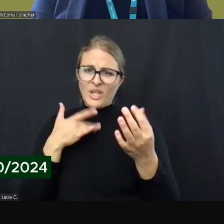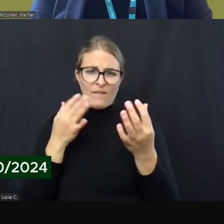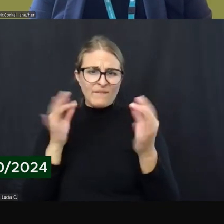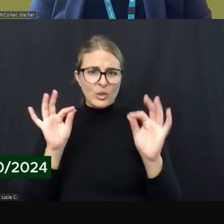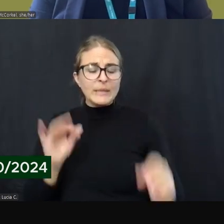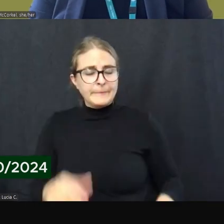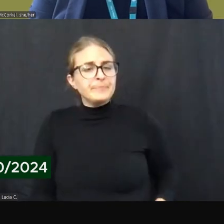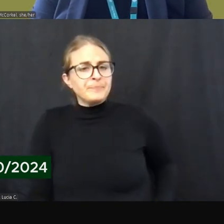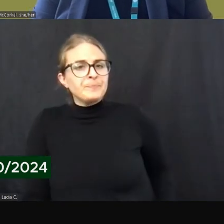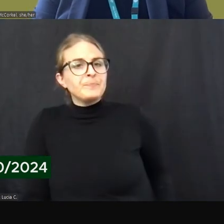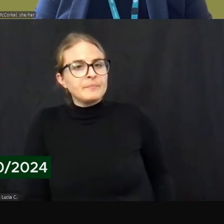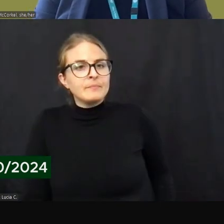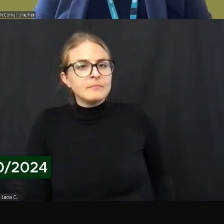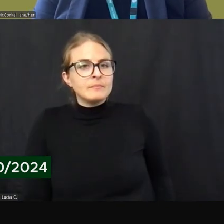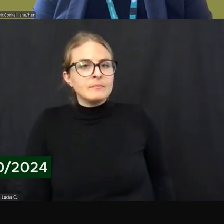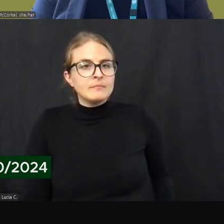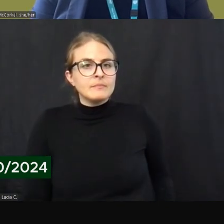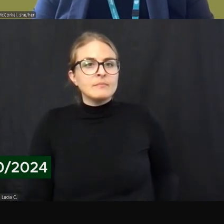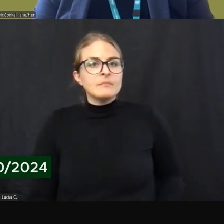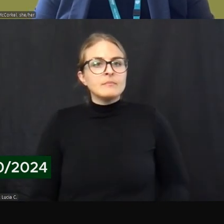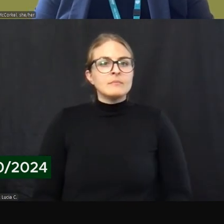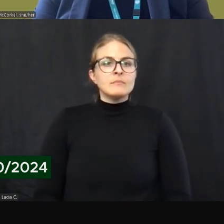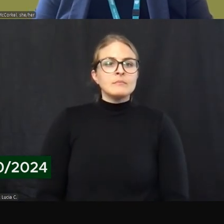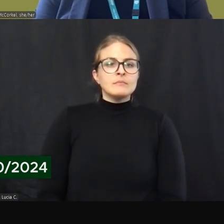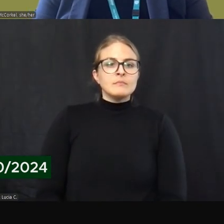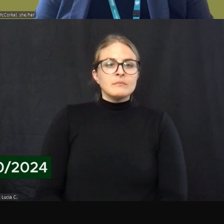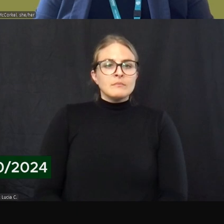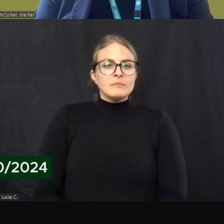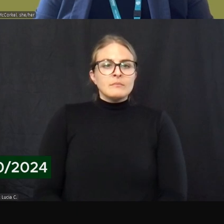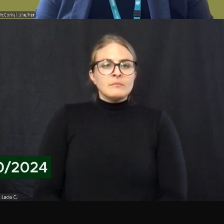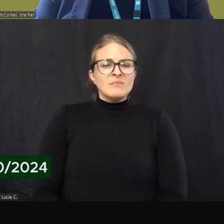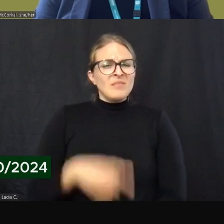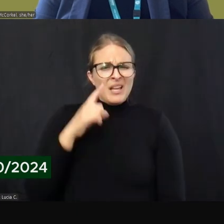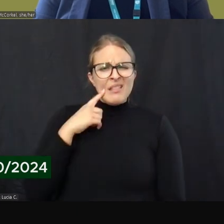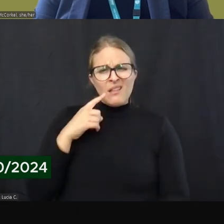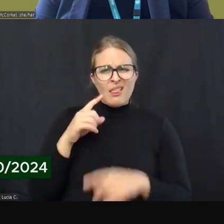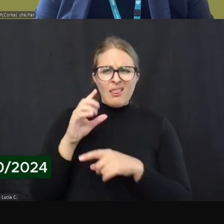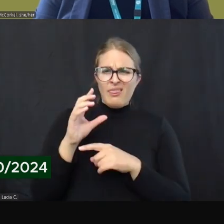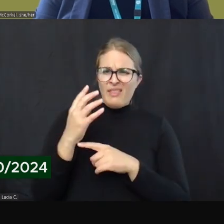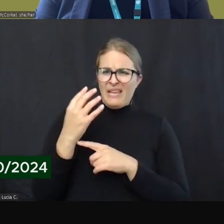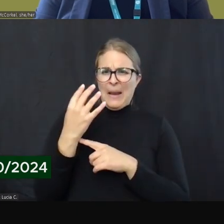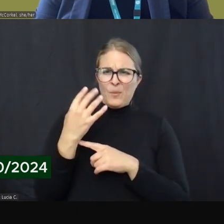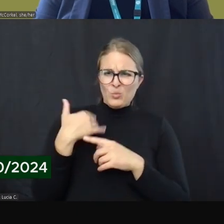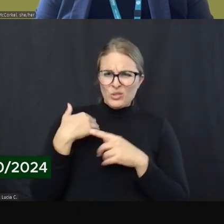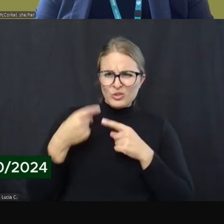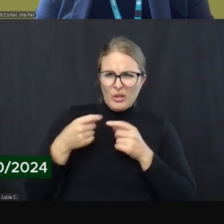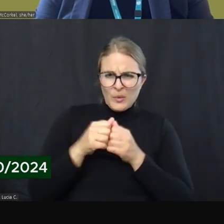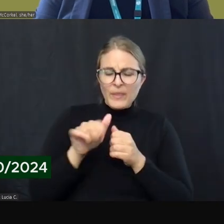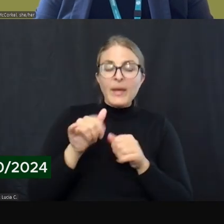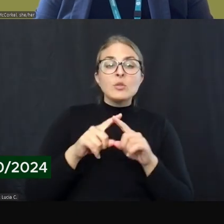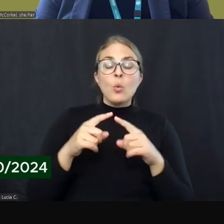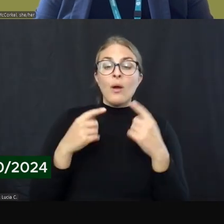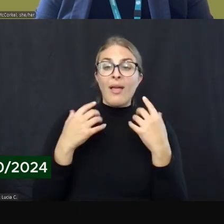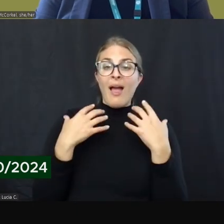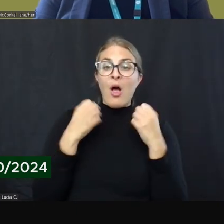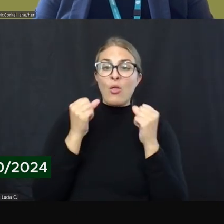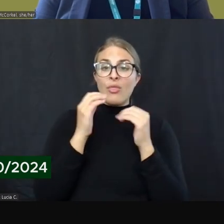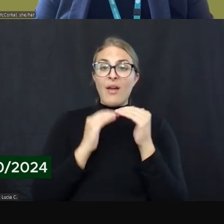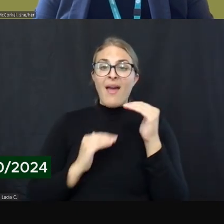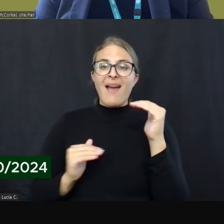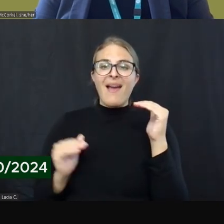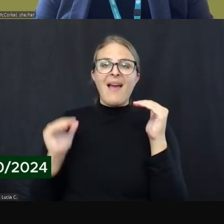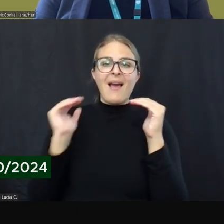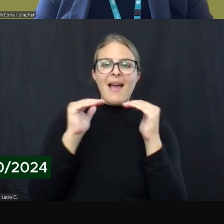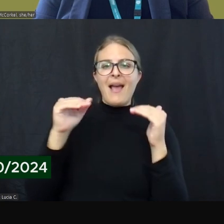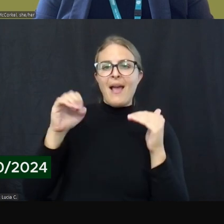camera or send a note that you would like to come off camera because I think we're having some issues with that. So this is actually regarding health equity. So how